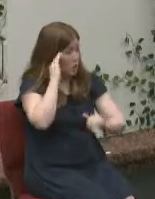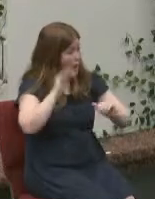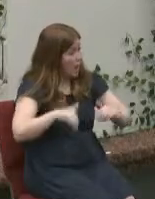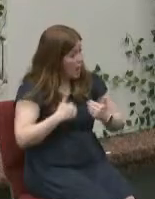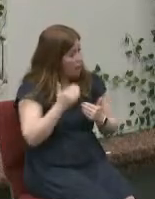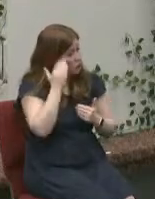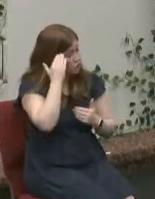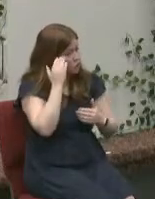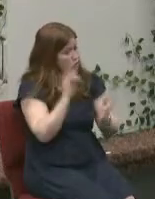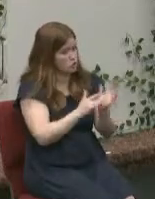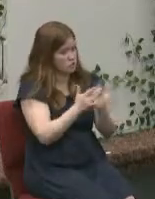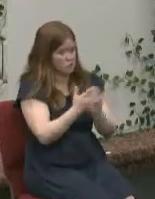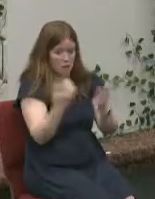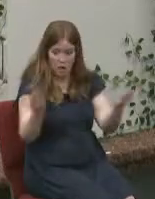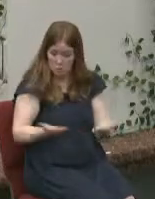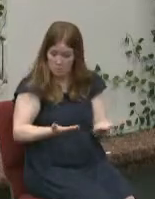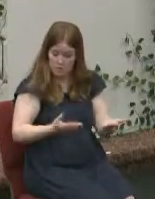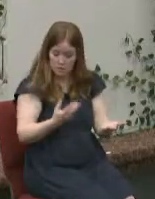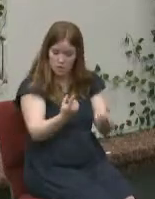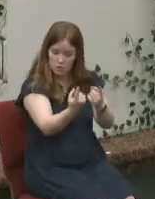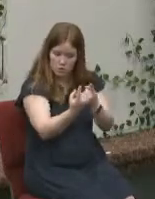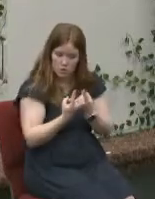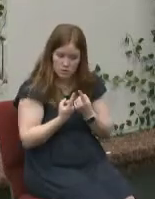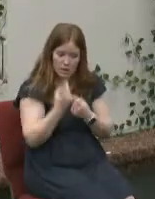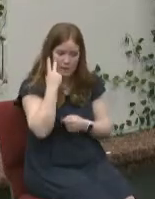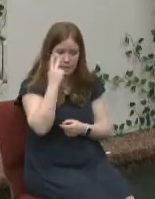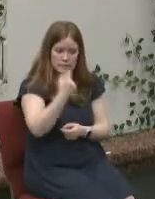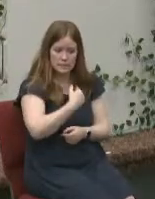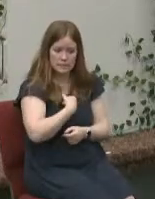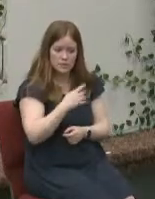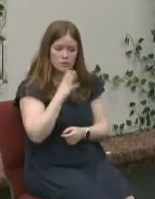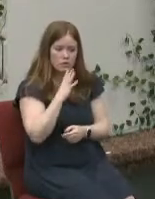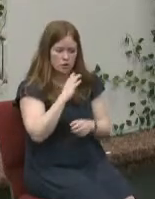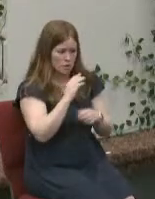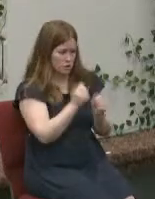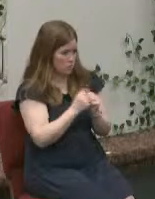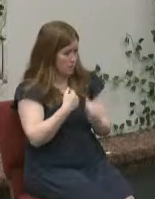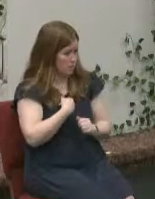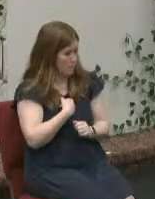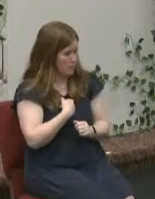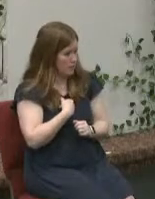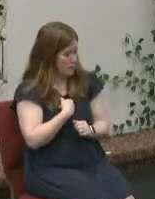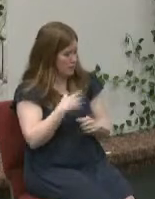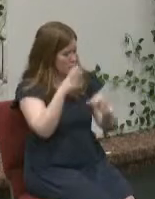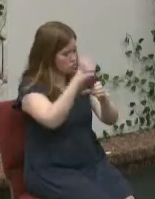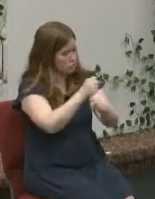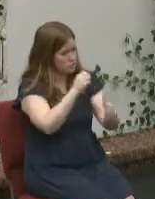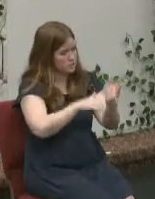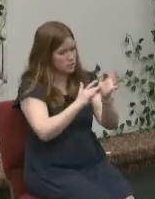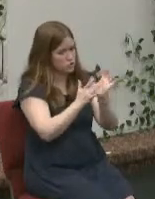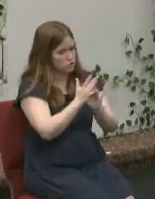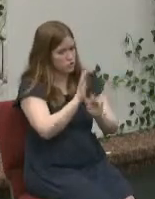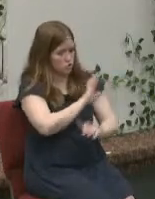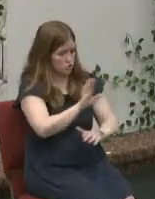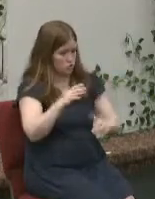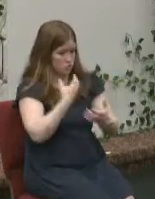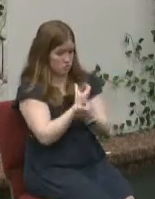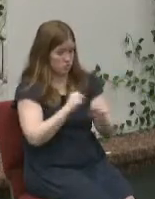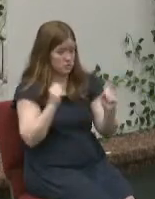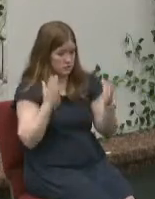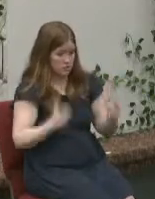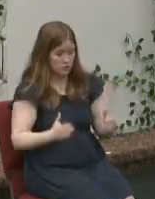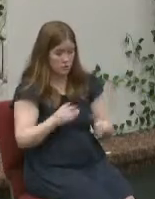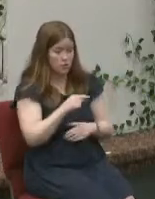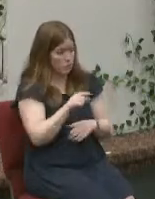and i'll be here after the service is over today if you'd like to talk with someone to trust in christ as your savior you can do that